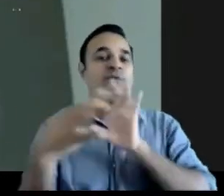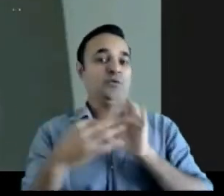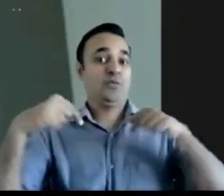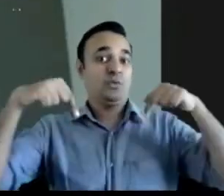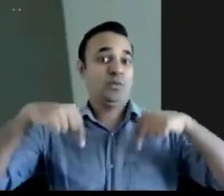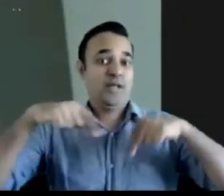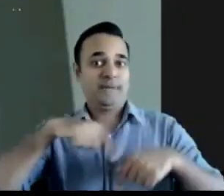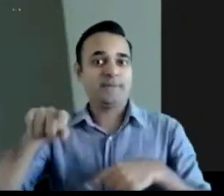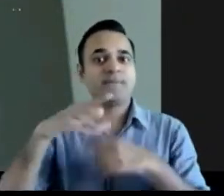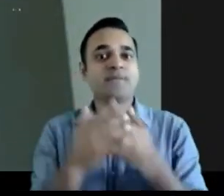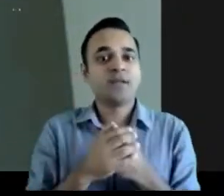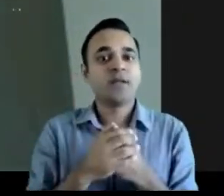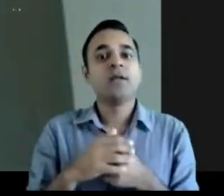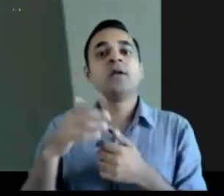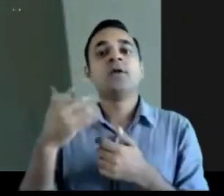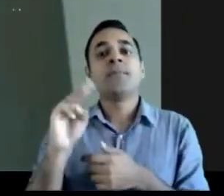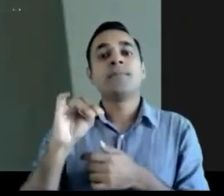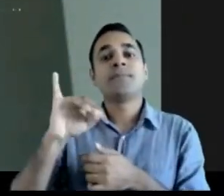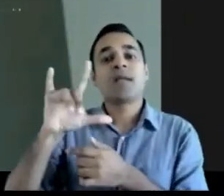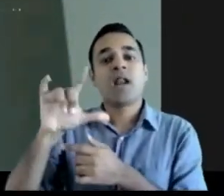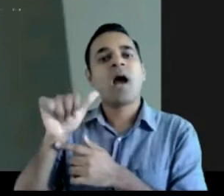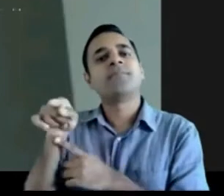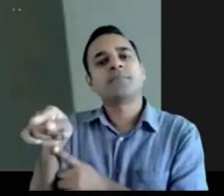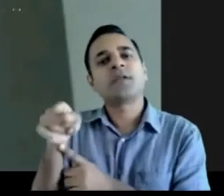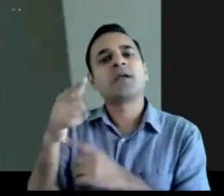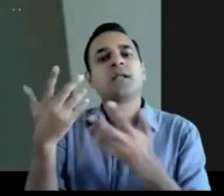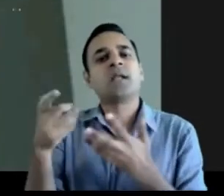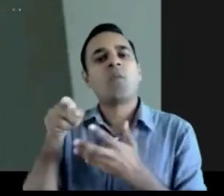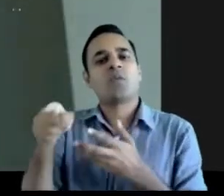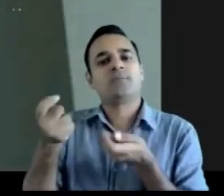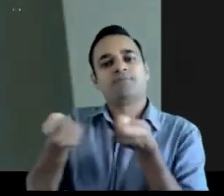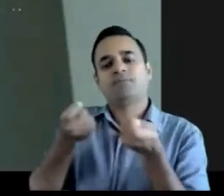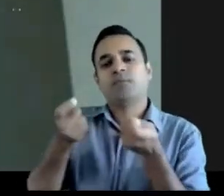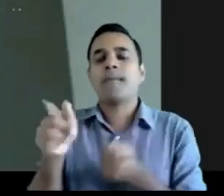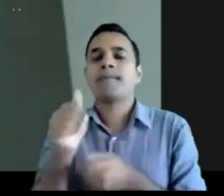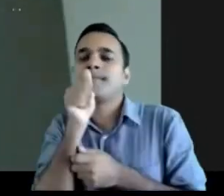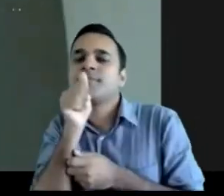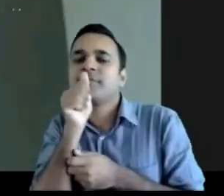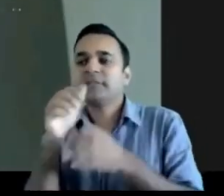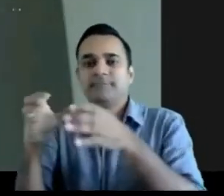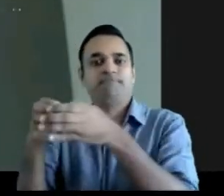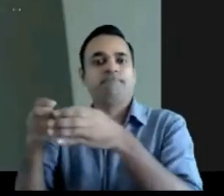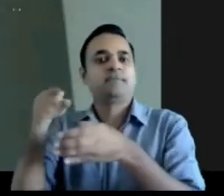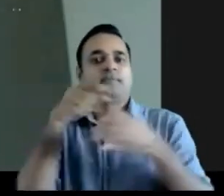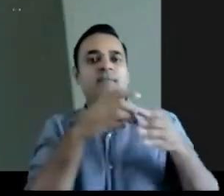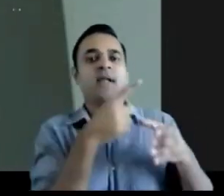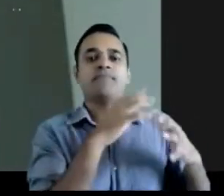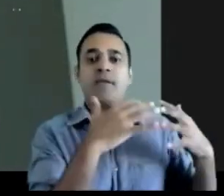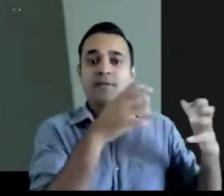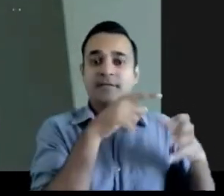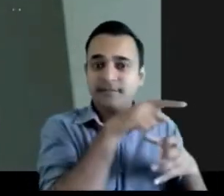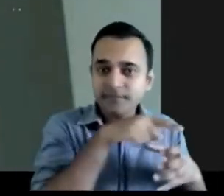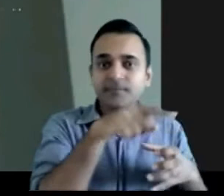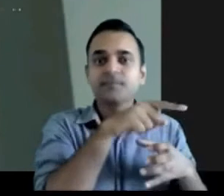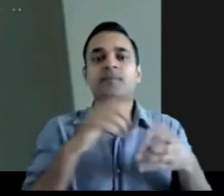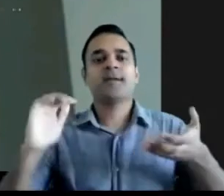-sector alliances we have leonardo milano a predictive and not analytical team leader for the ocho center